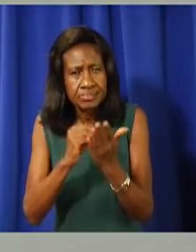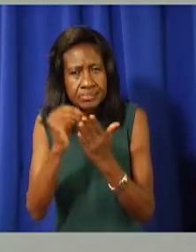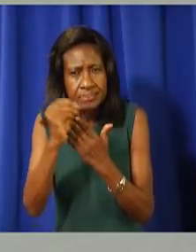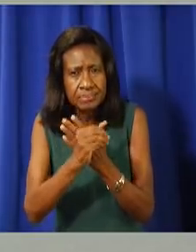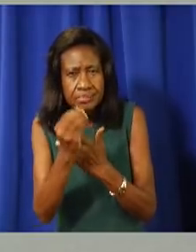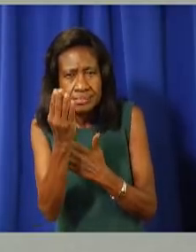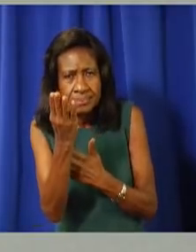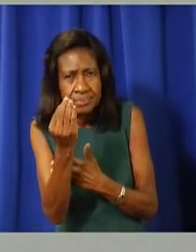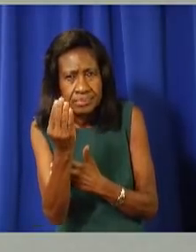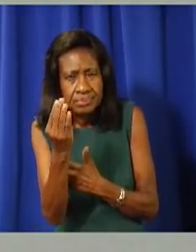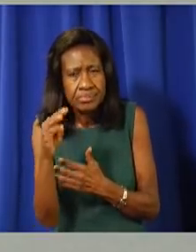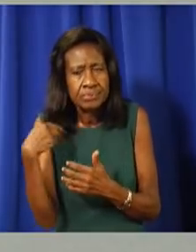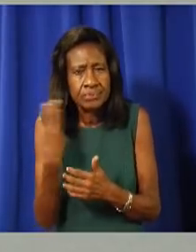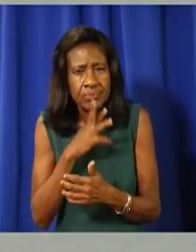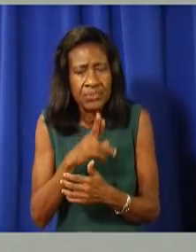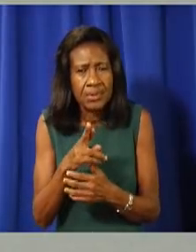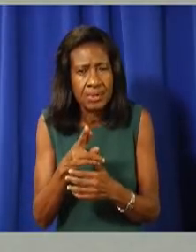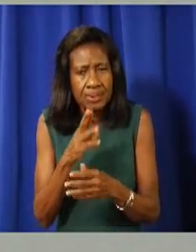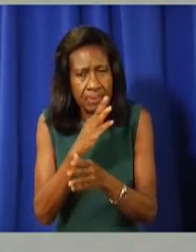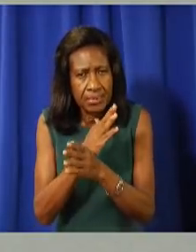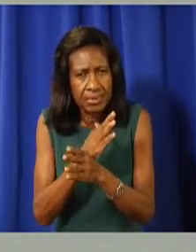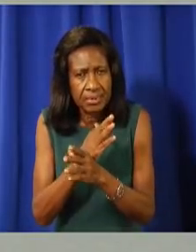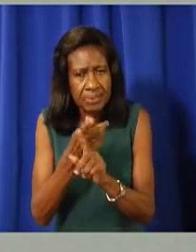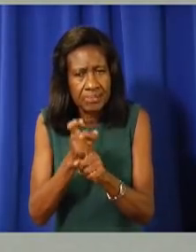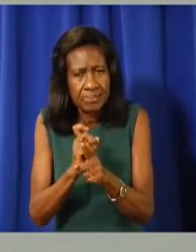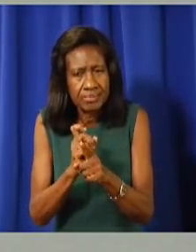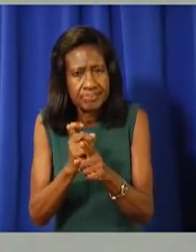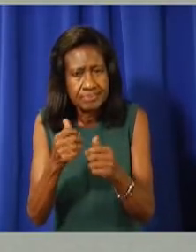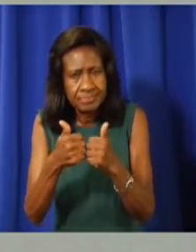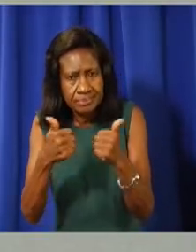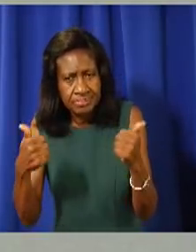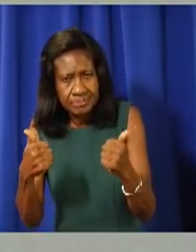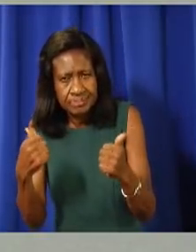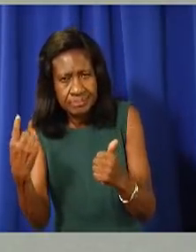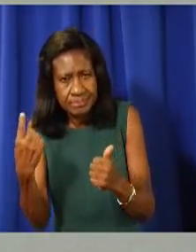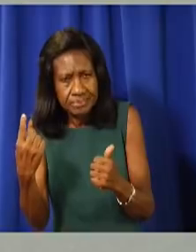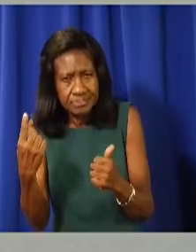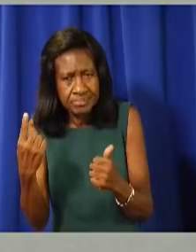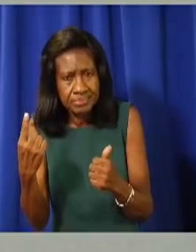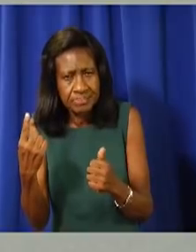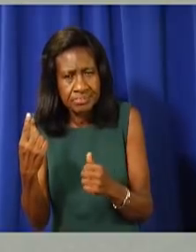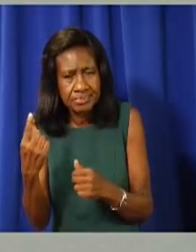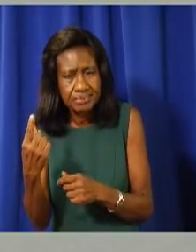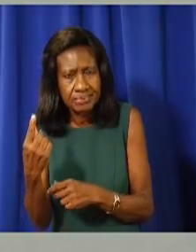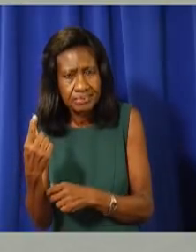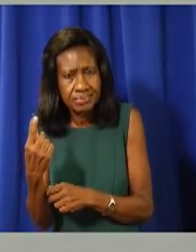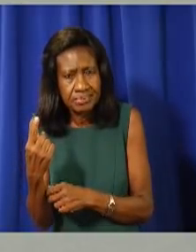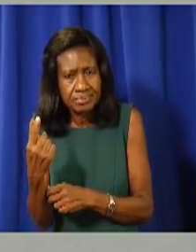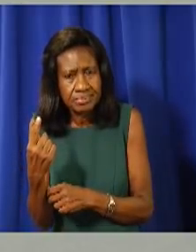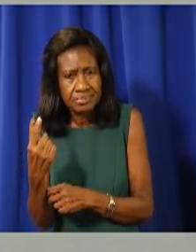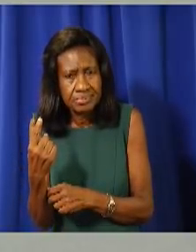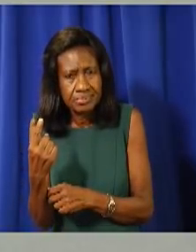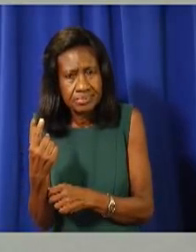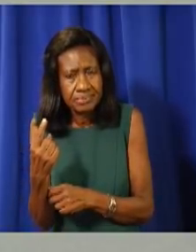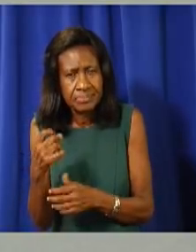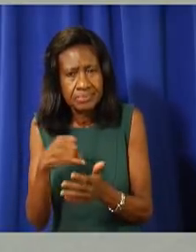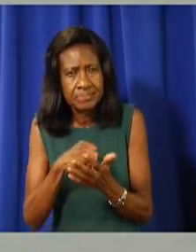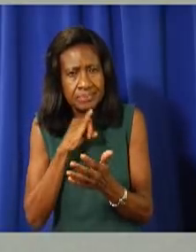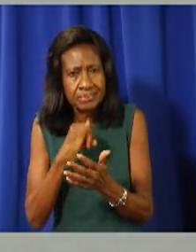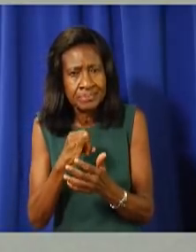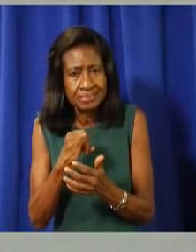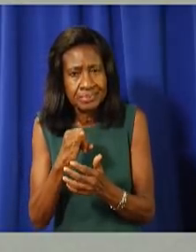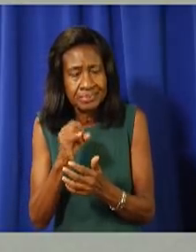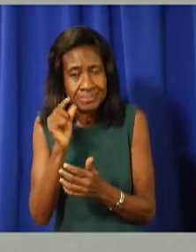14th, we're still being protected by the same quarantine mechanism that has protected us all along. So, while, I mean, it, it is amazing